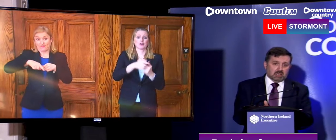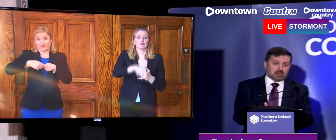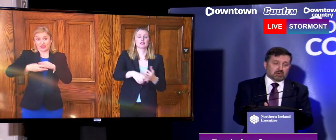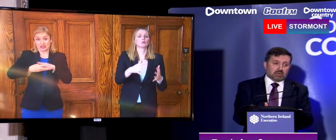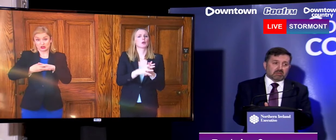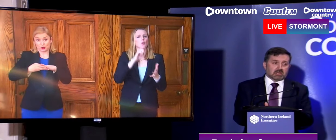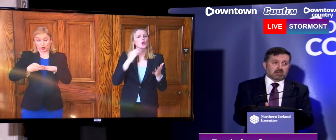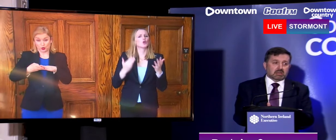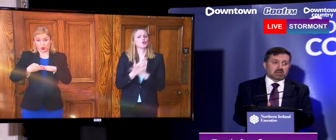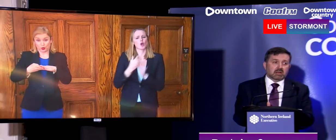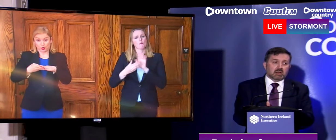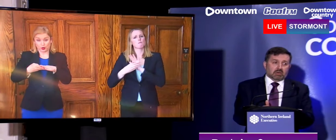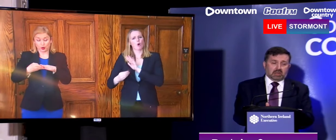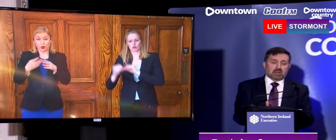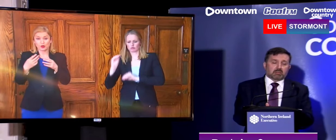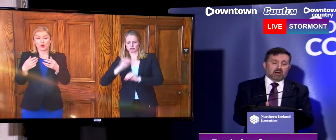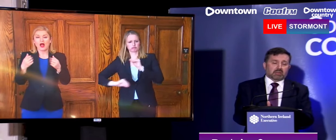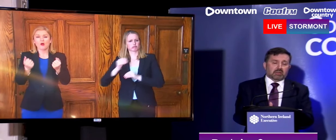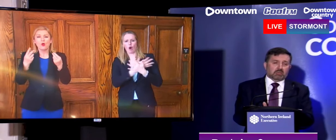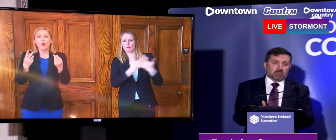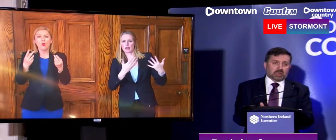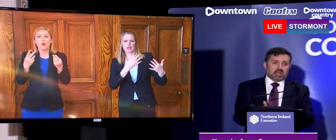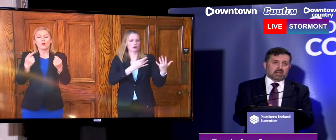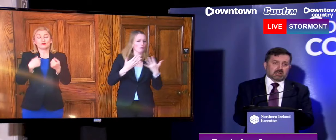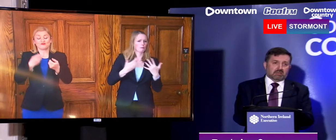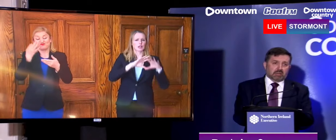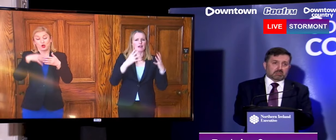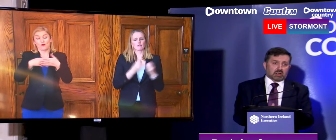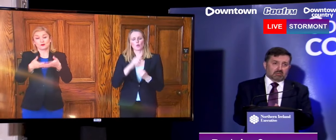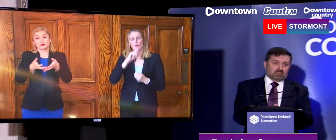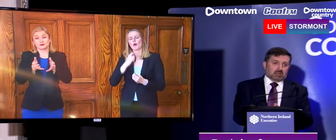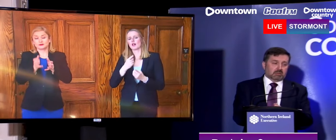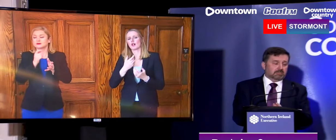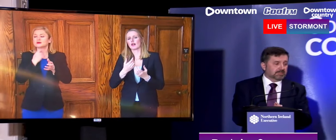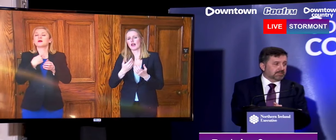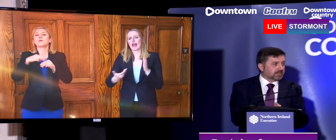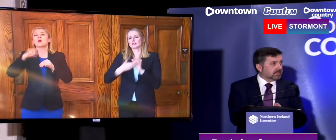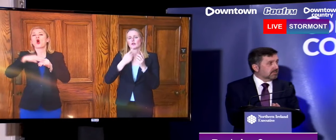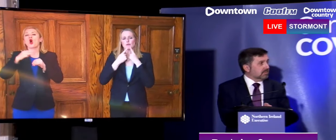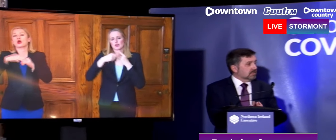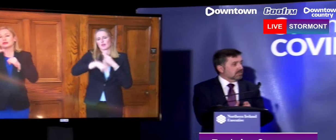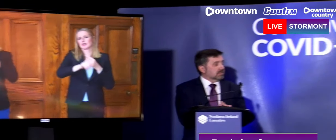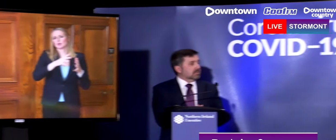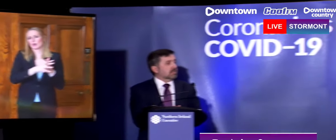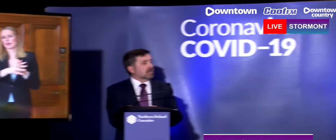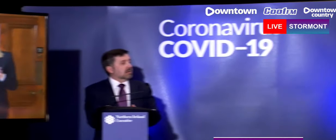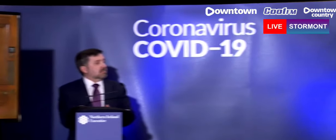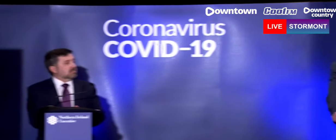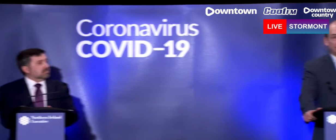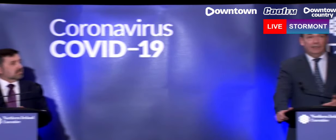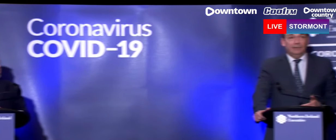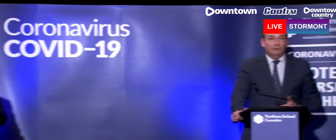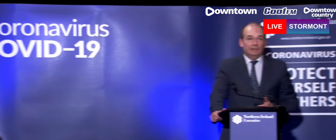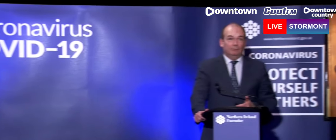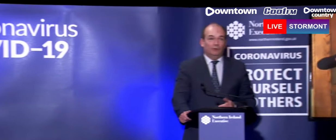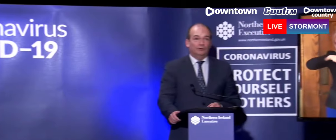scenario and a dashboard that we've established within the department that there will be more detailed information become available. Just, Minister, I think your point